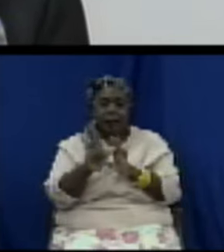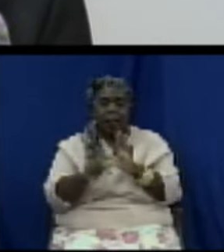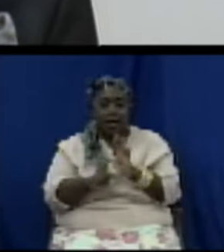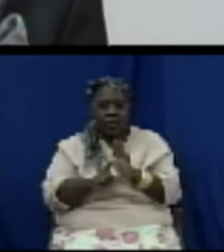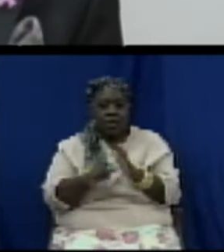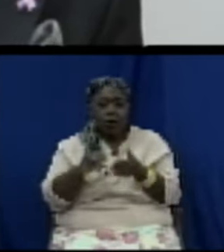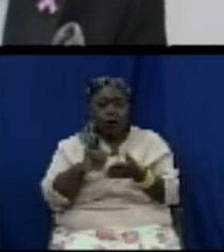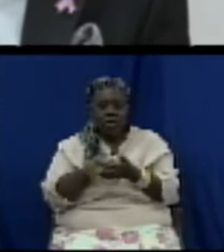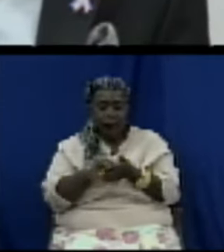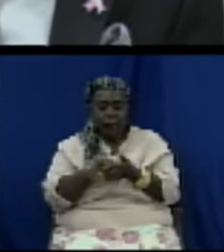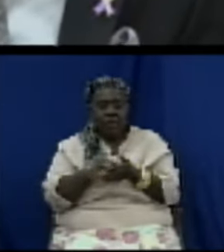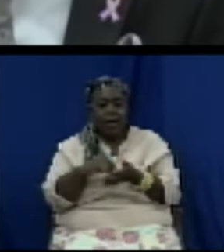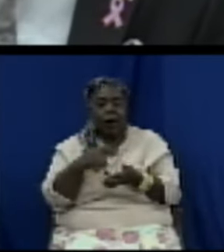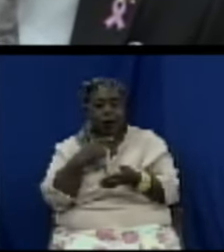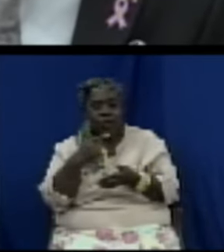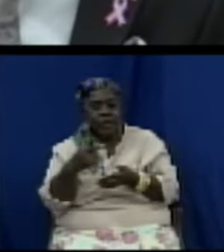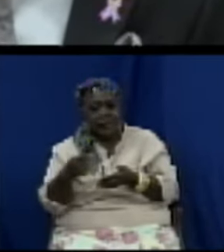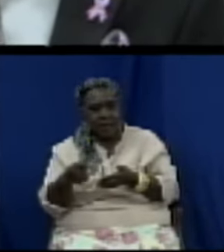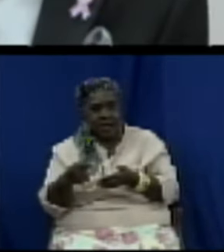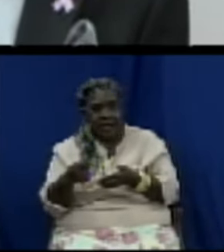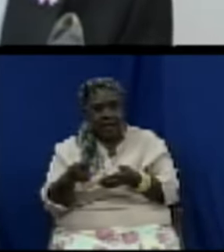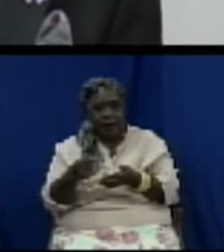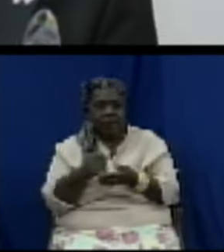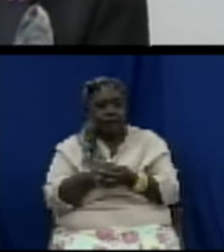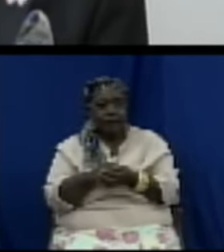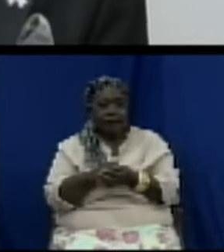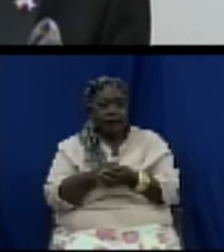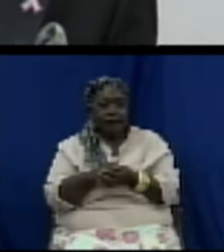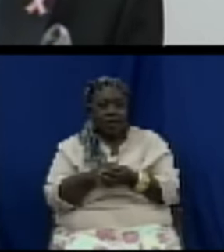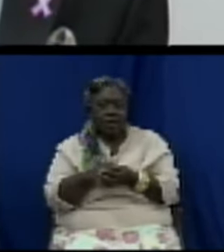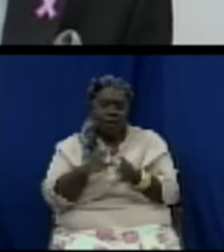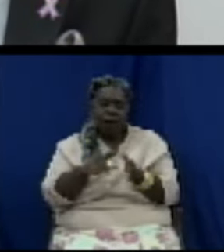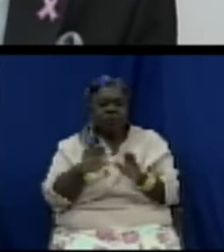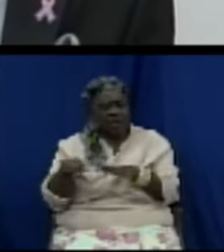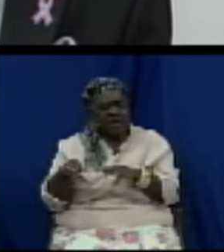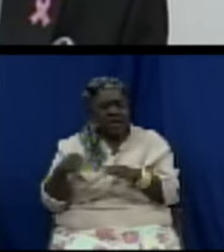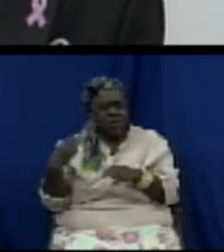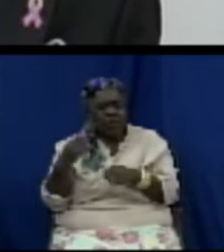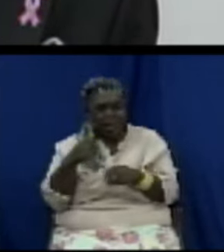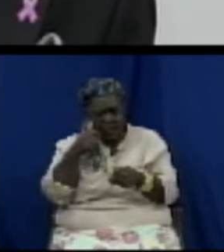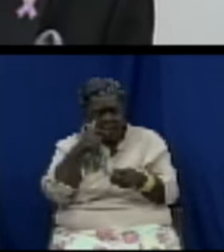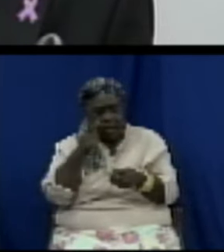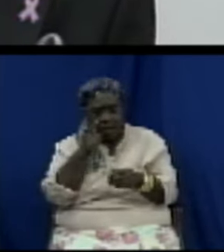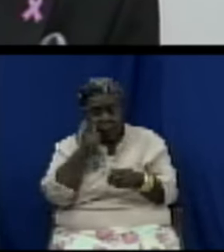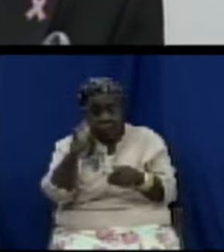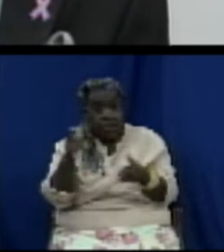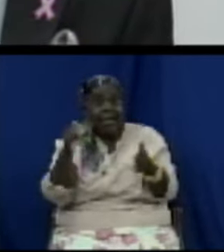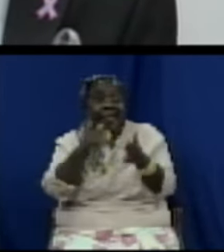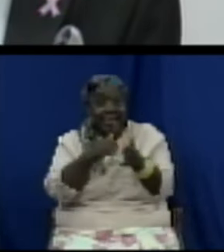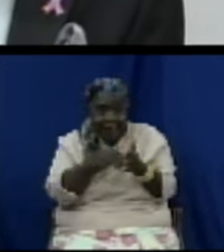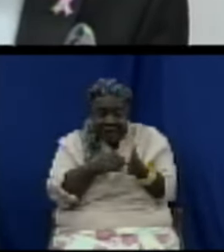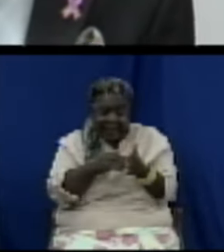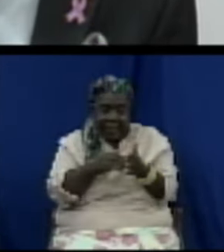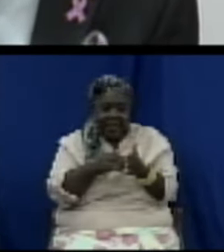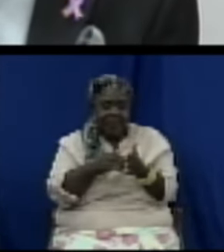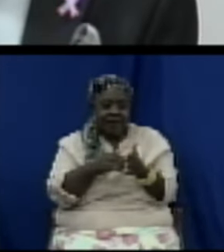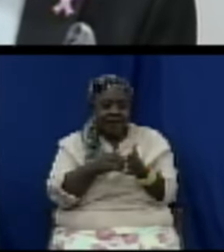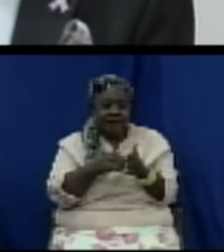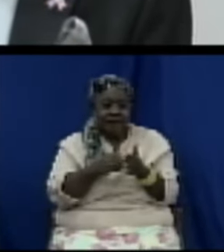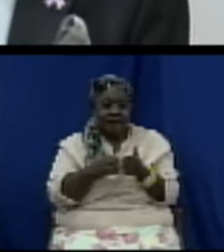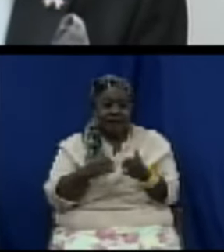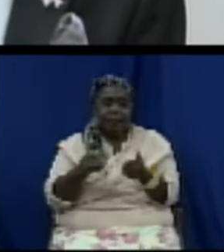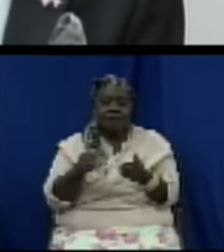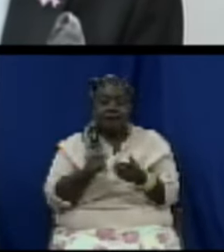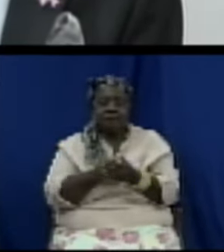or maybe I would say a revisiting of the consumer affairs department in the ministry